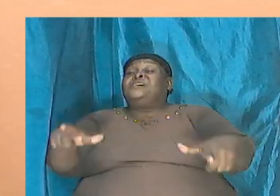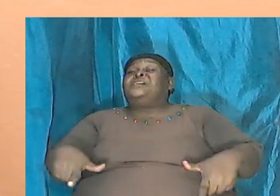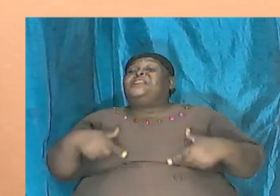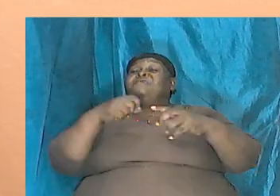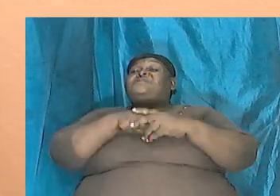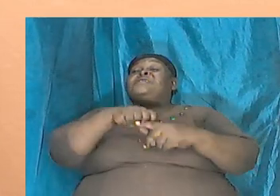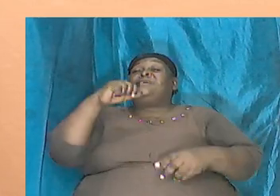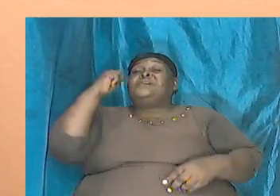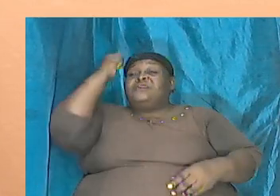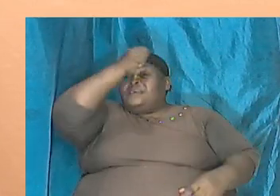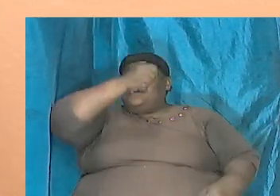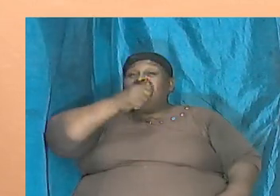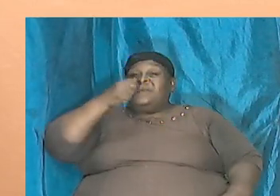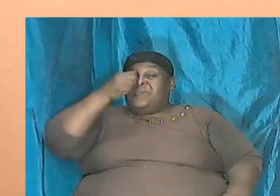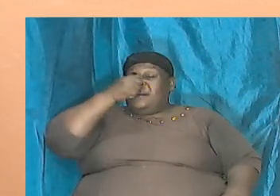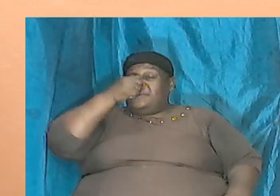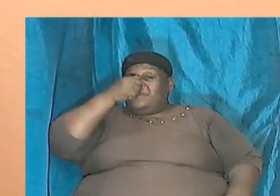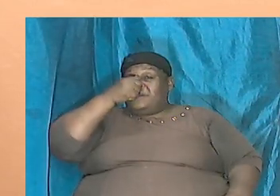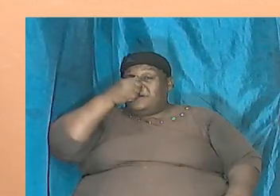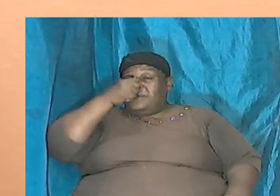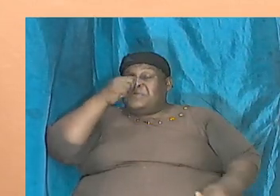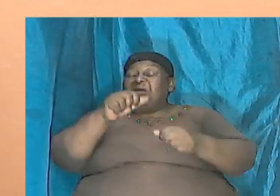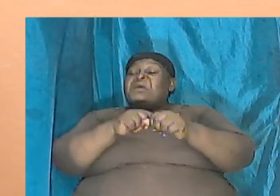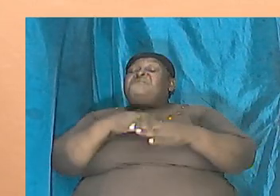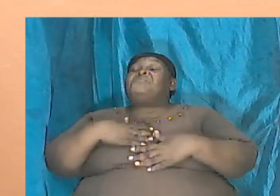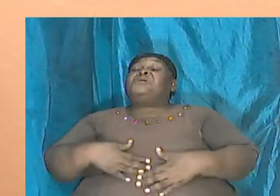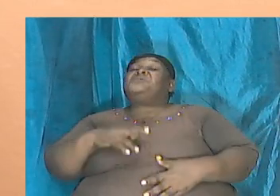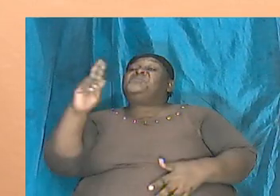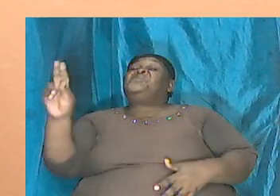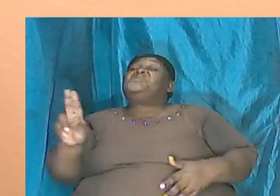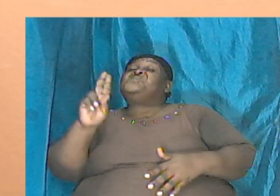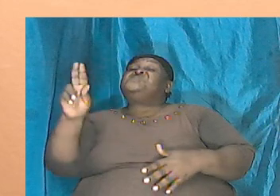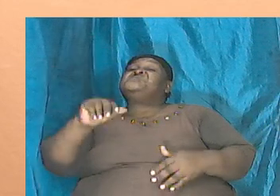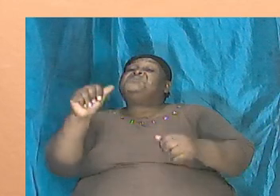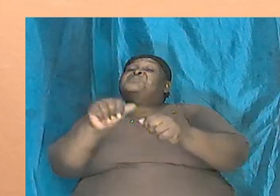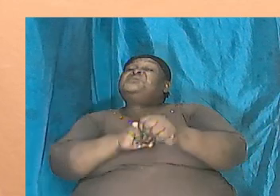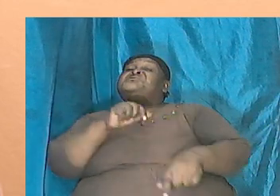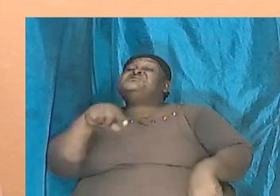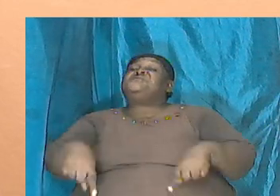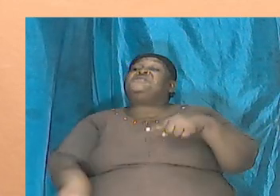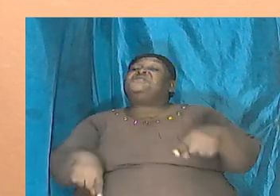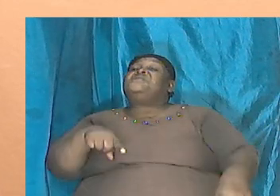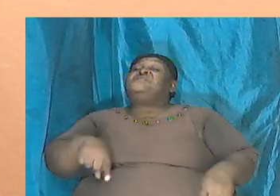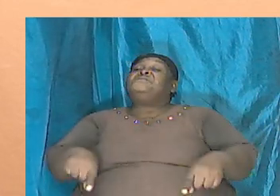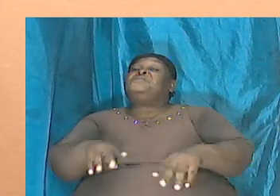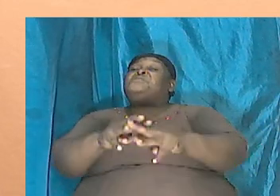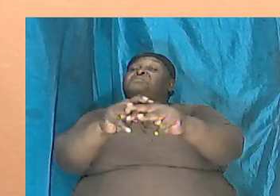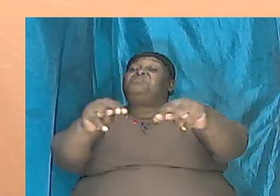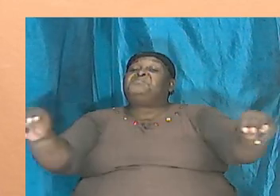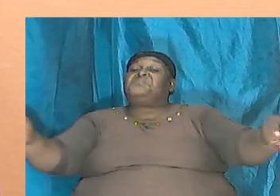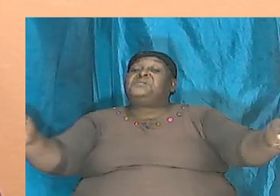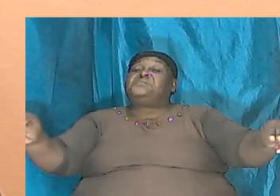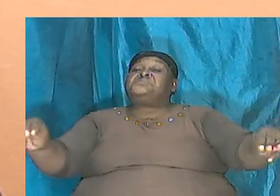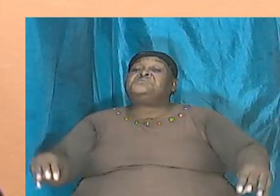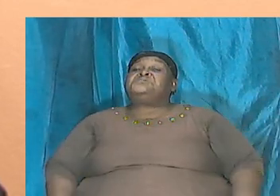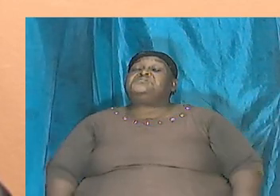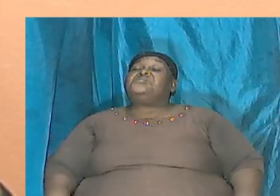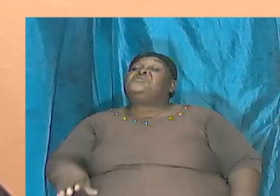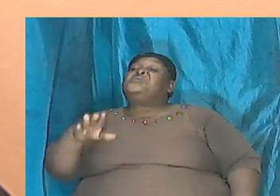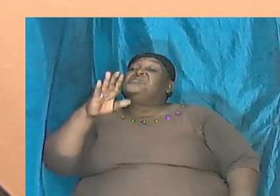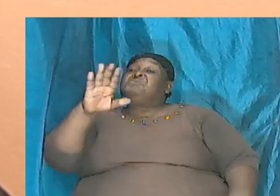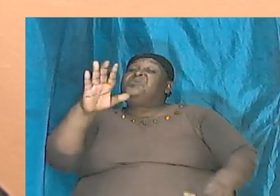everybody use them as their foot mats your